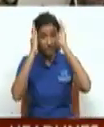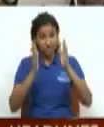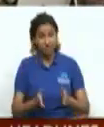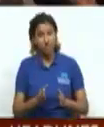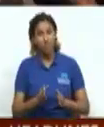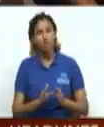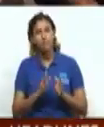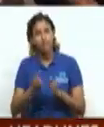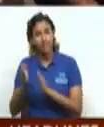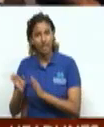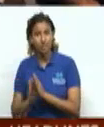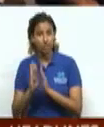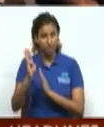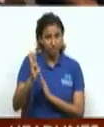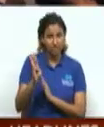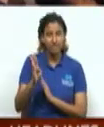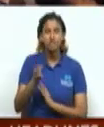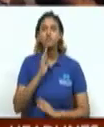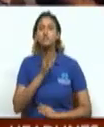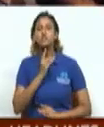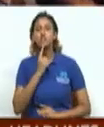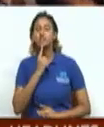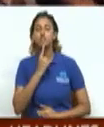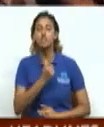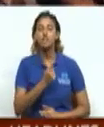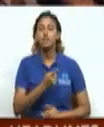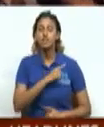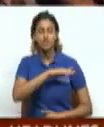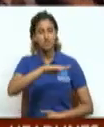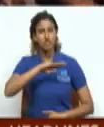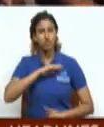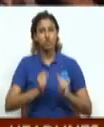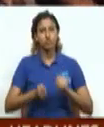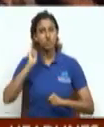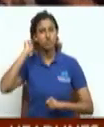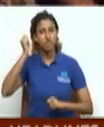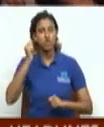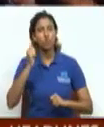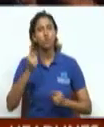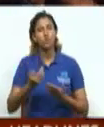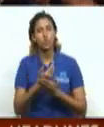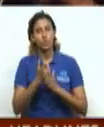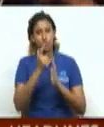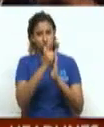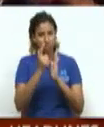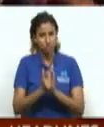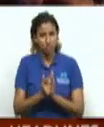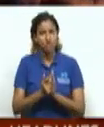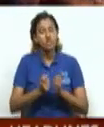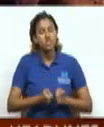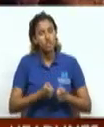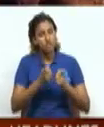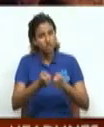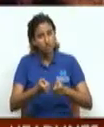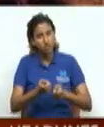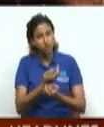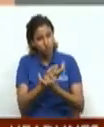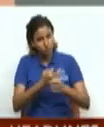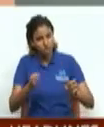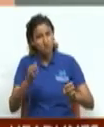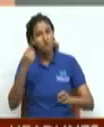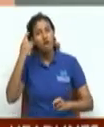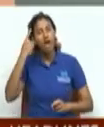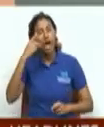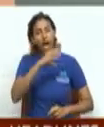panel discussion she is satisfied with TNT's legislative framework, which gives that freedom and access to environmental activists.